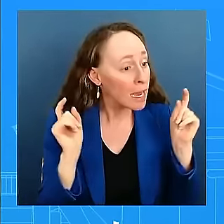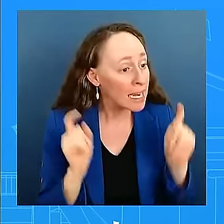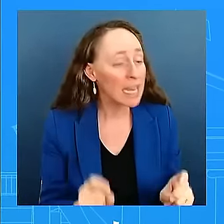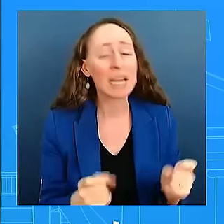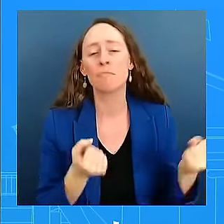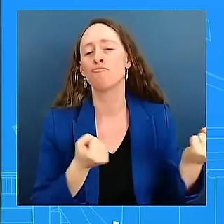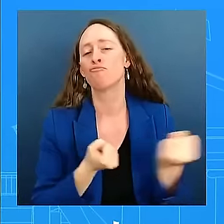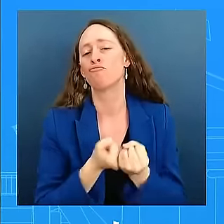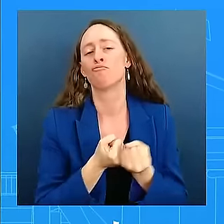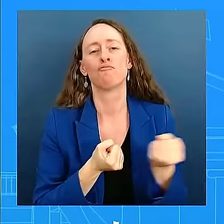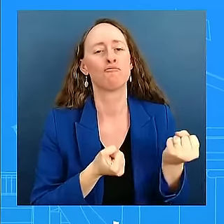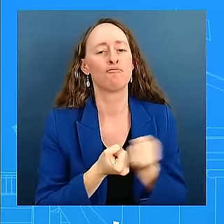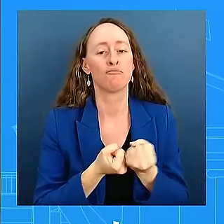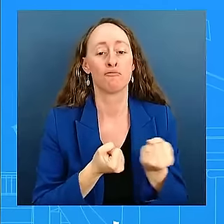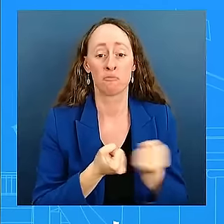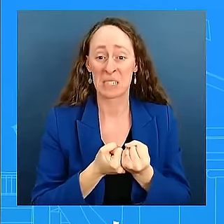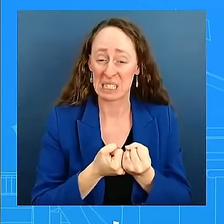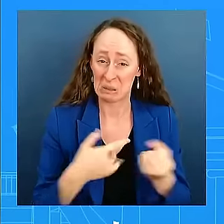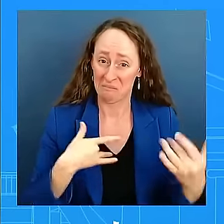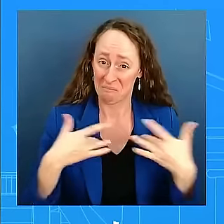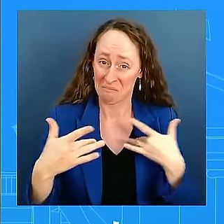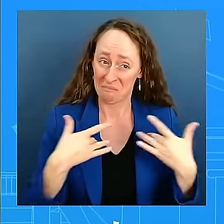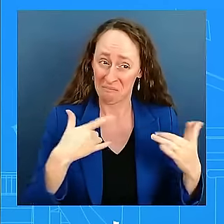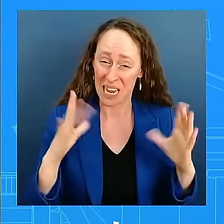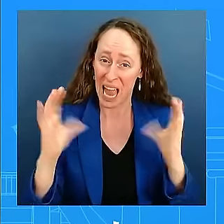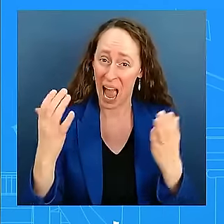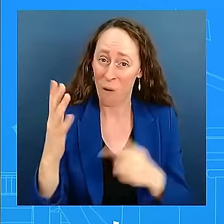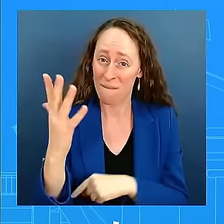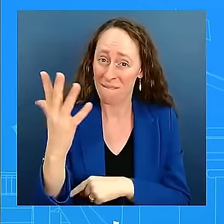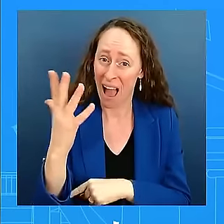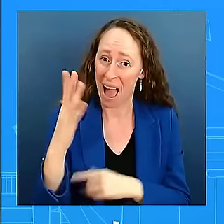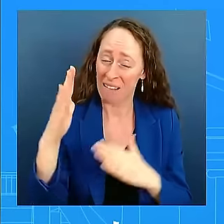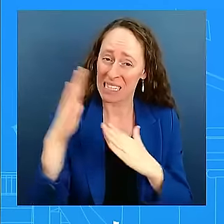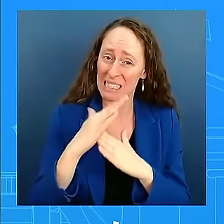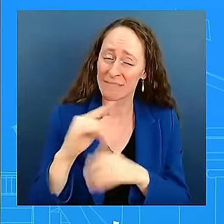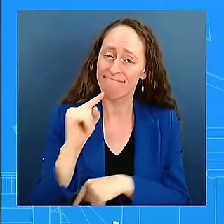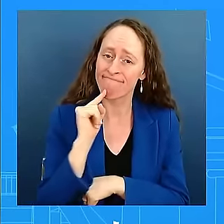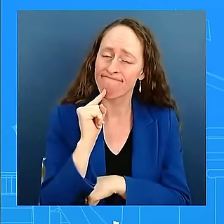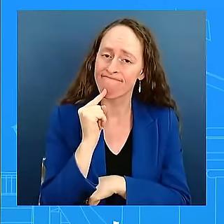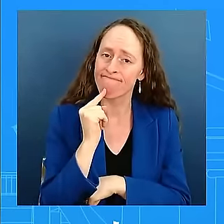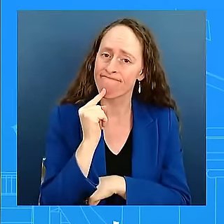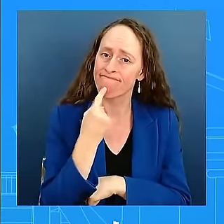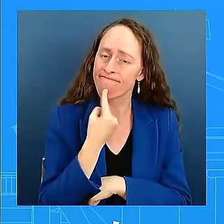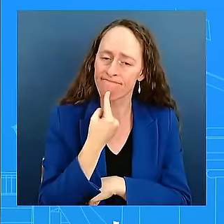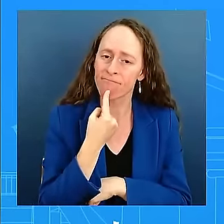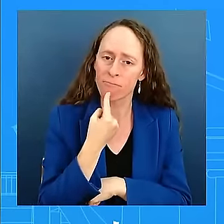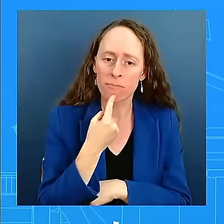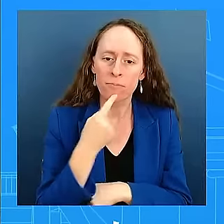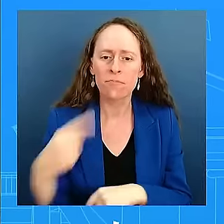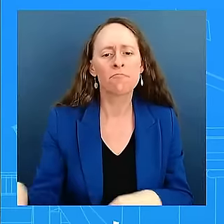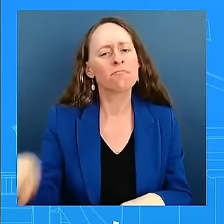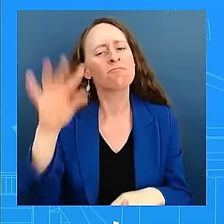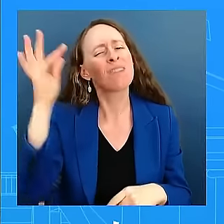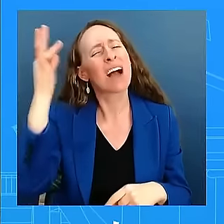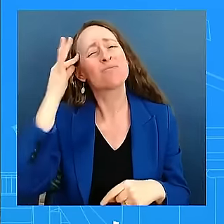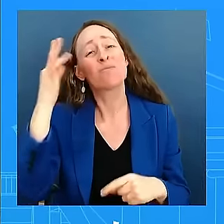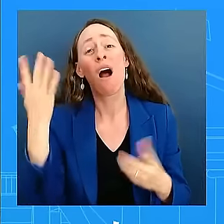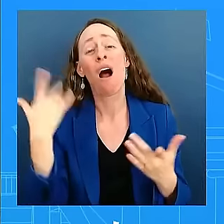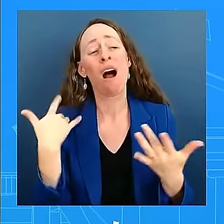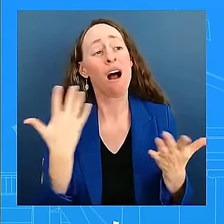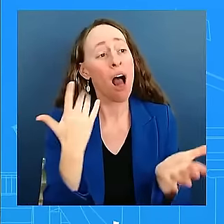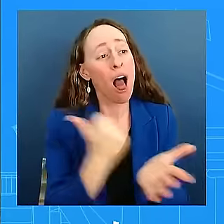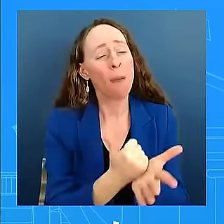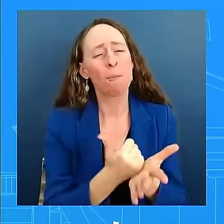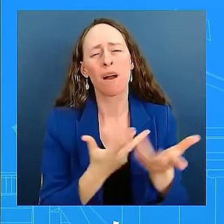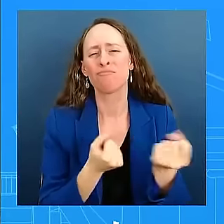And so that's not going to stop the federal assistance. That's not going to stop the job that this President wants to see his team do. We're going to have a